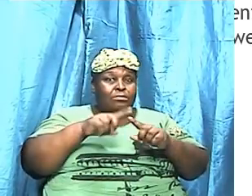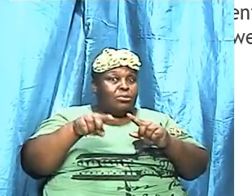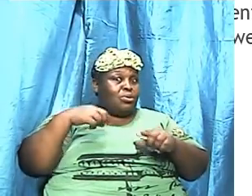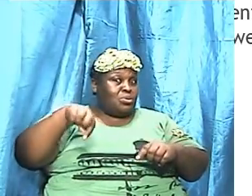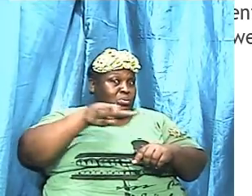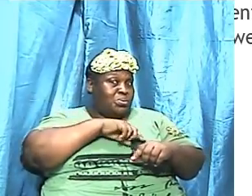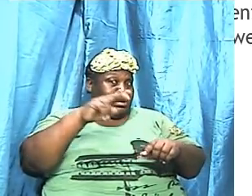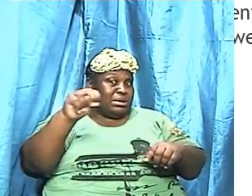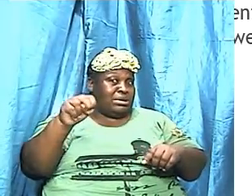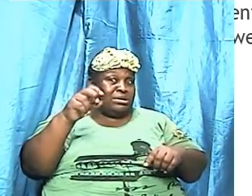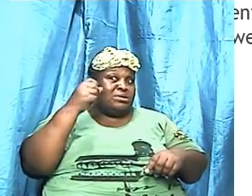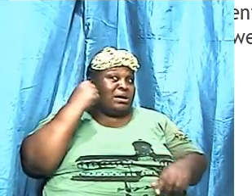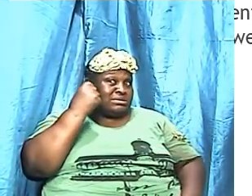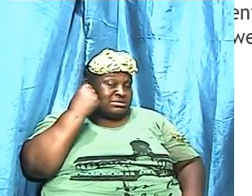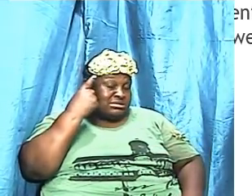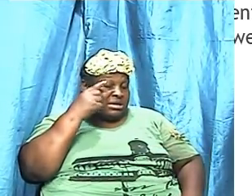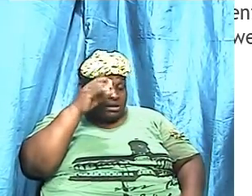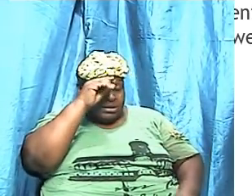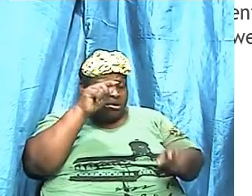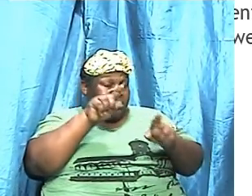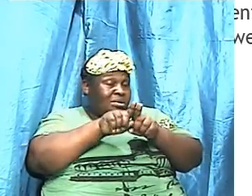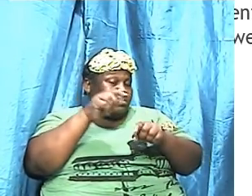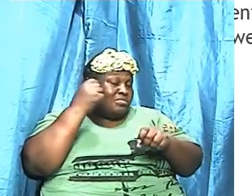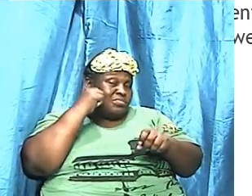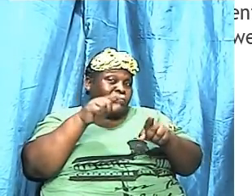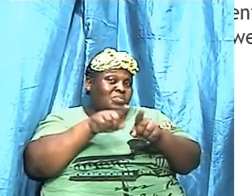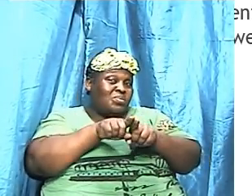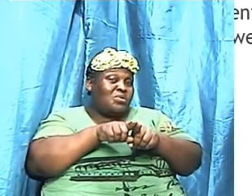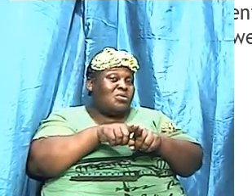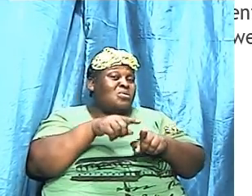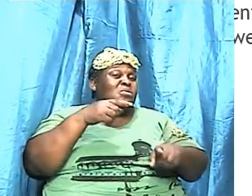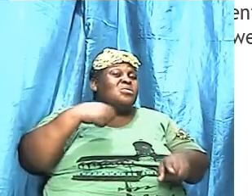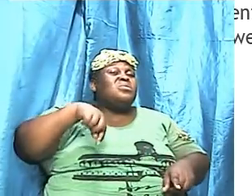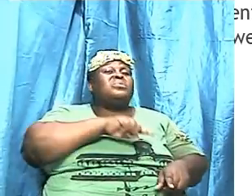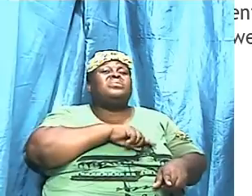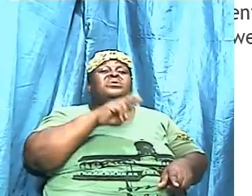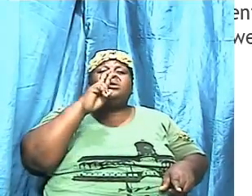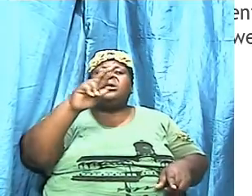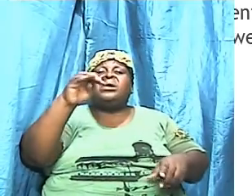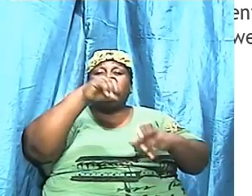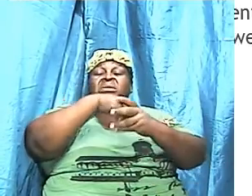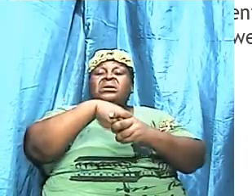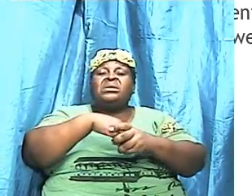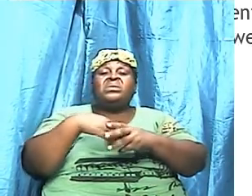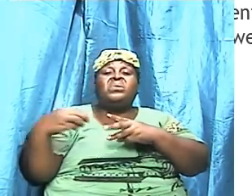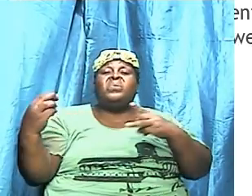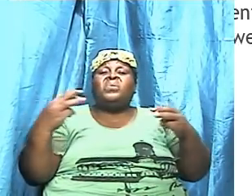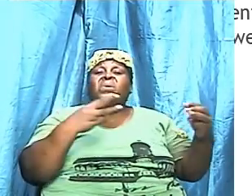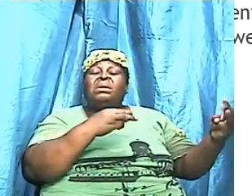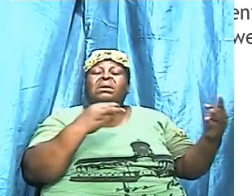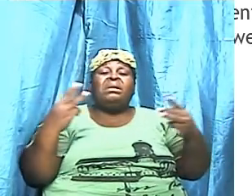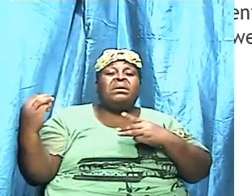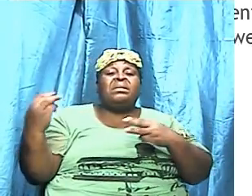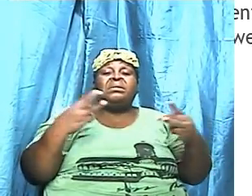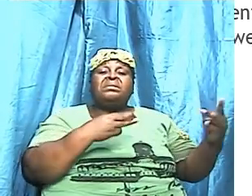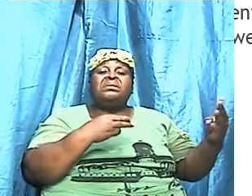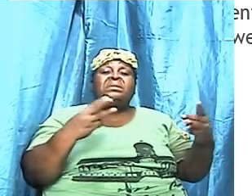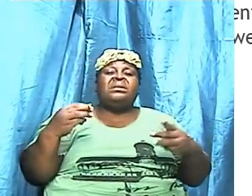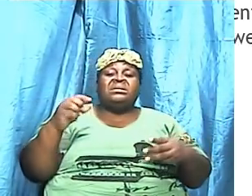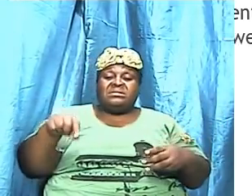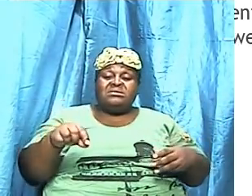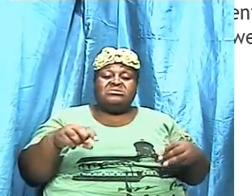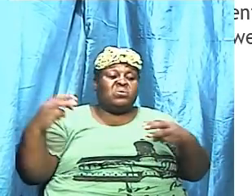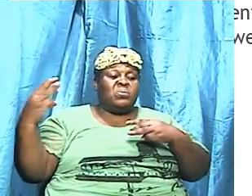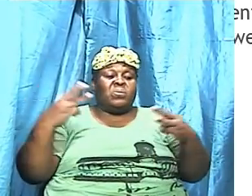brothers and sisters, we are in warfare. And this is what warfare is all